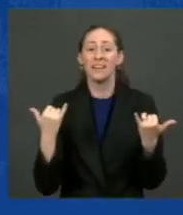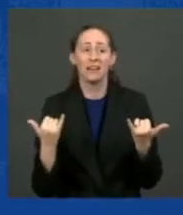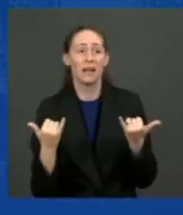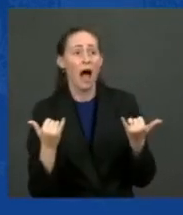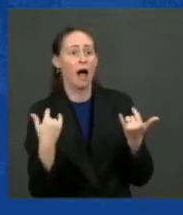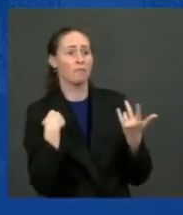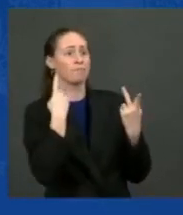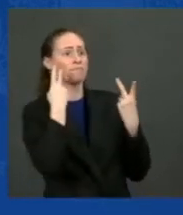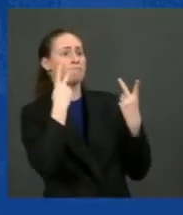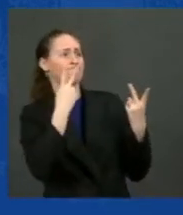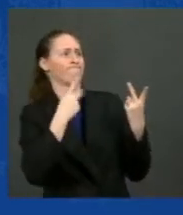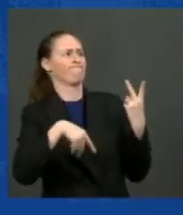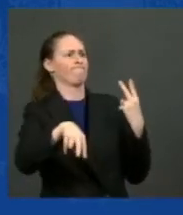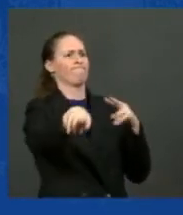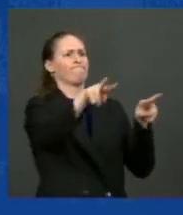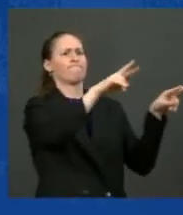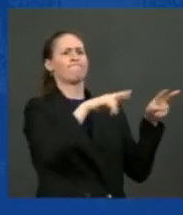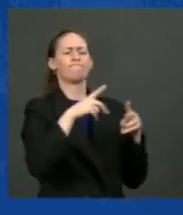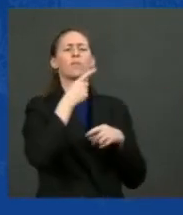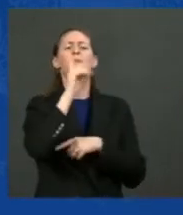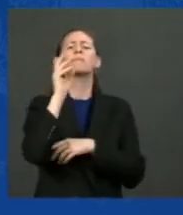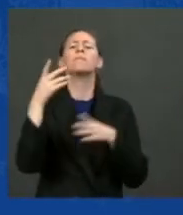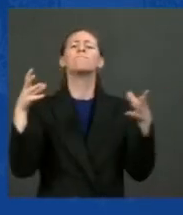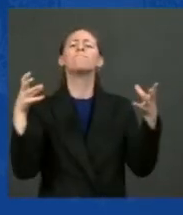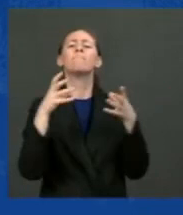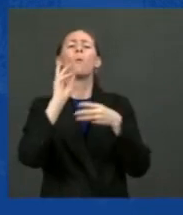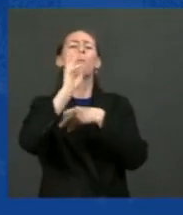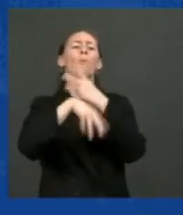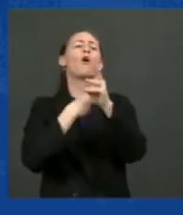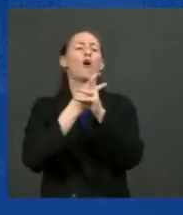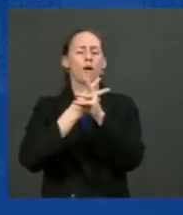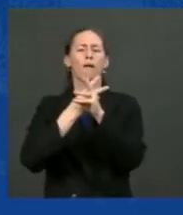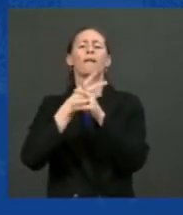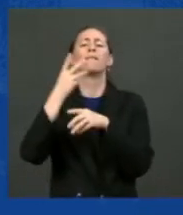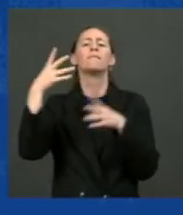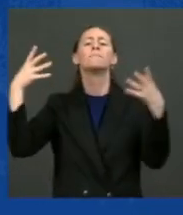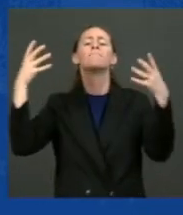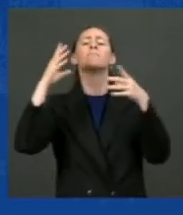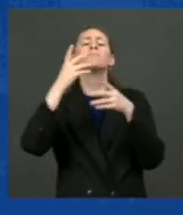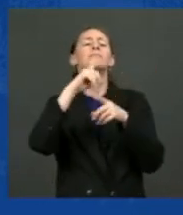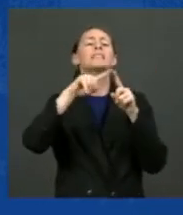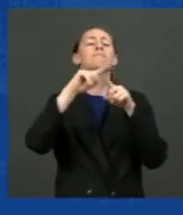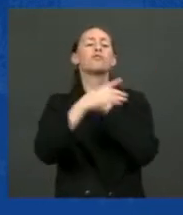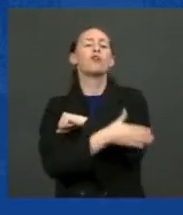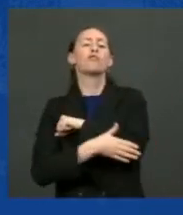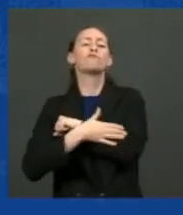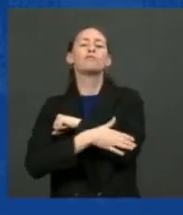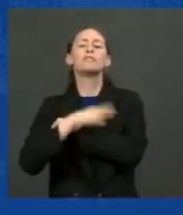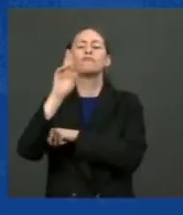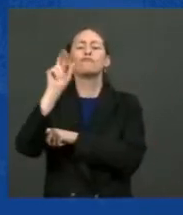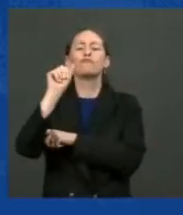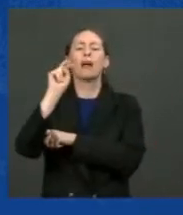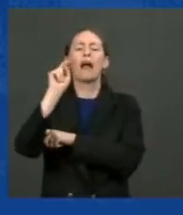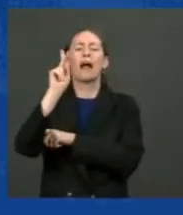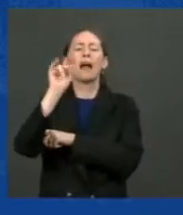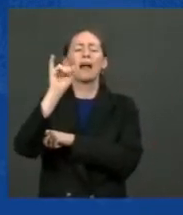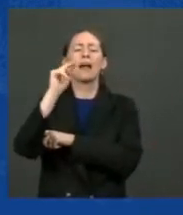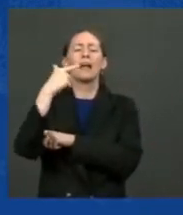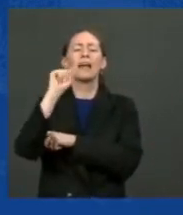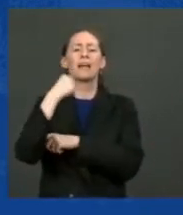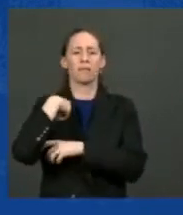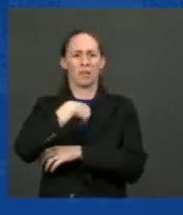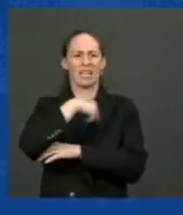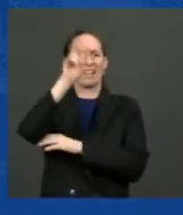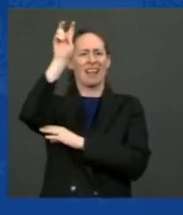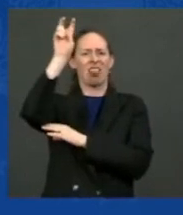13th. Our infrastructure, 12 nations have a better infrastructure than we do, which means they can move product. They can